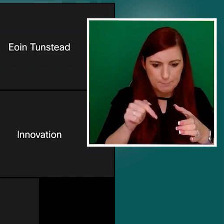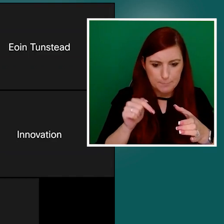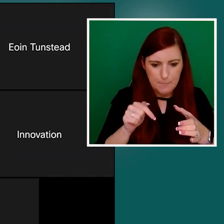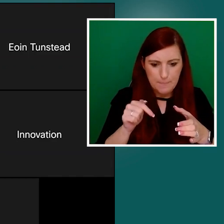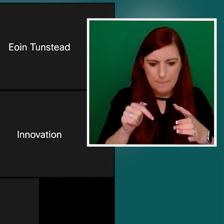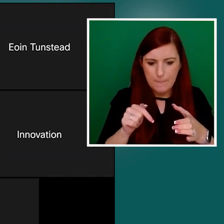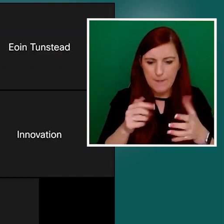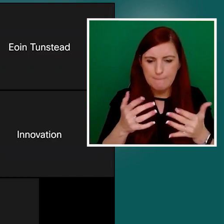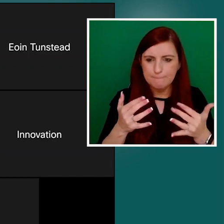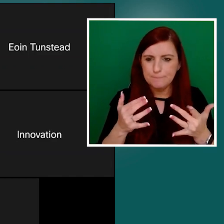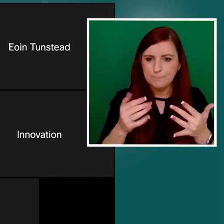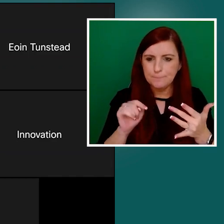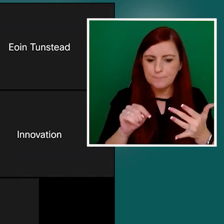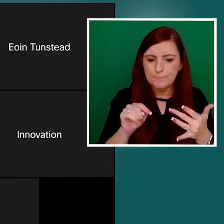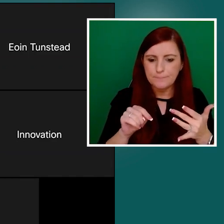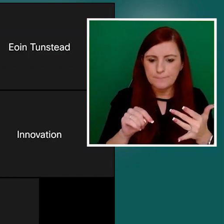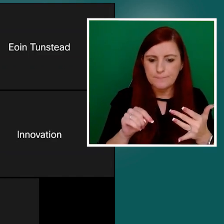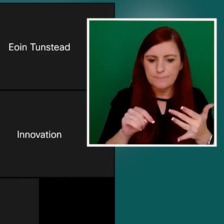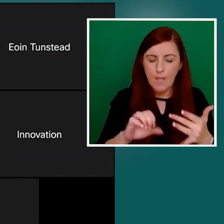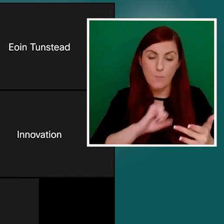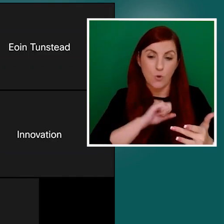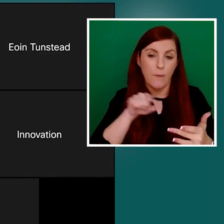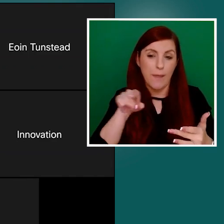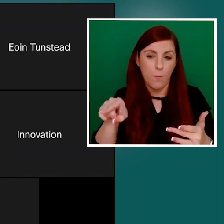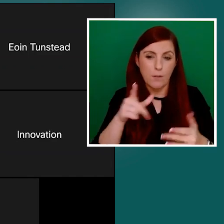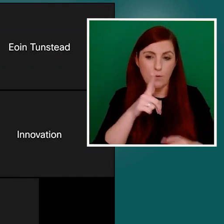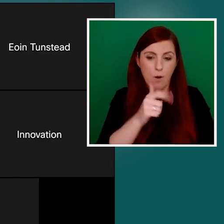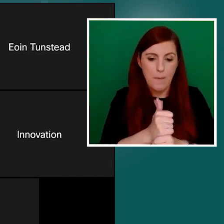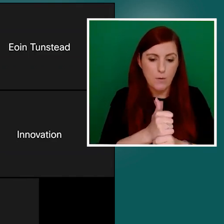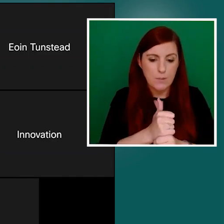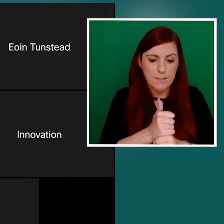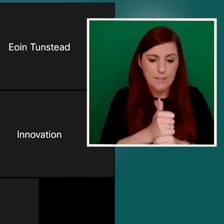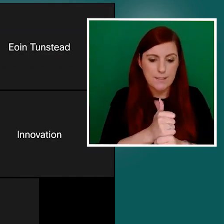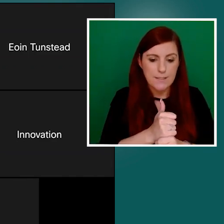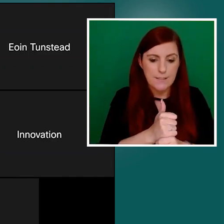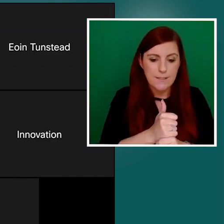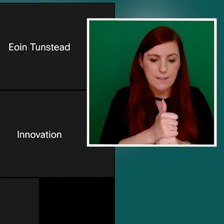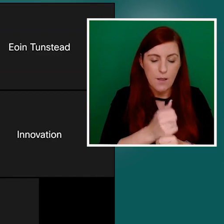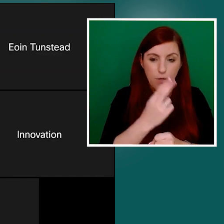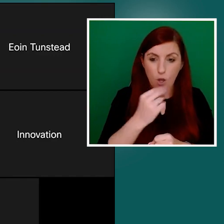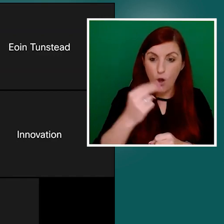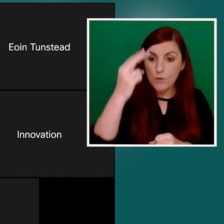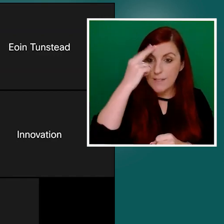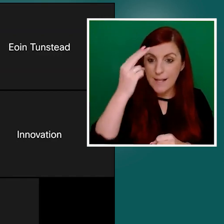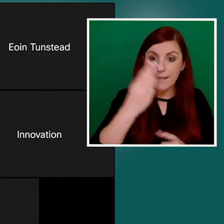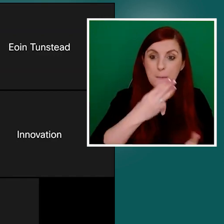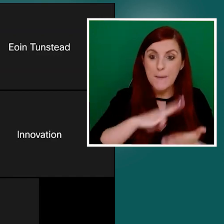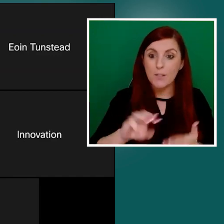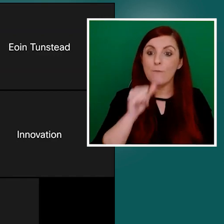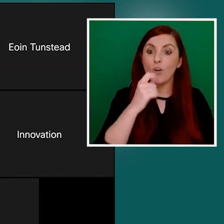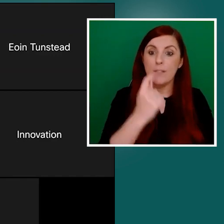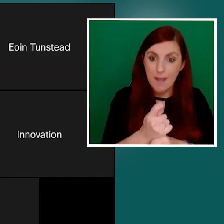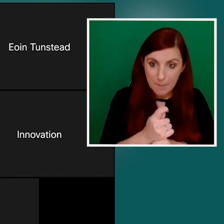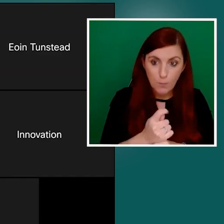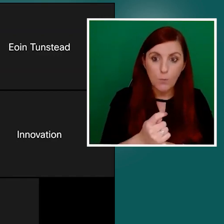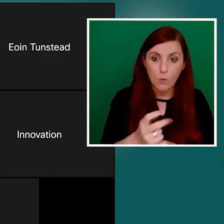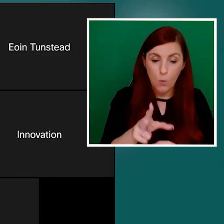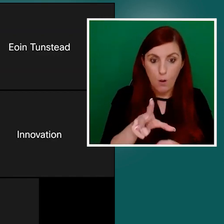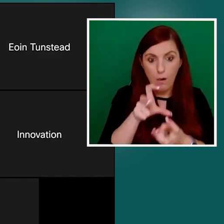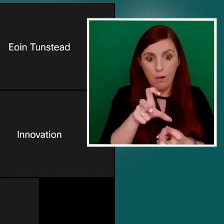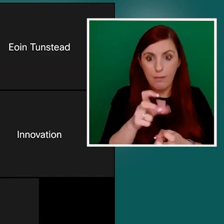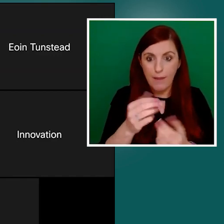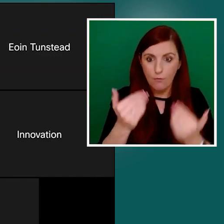I'm sure they'll share about getting the understanding the message the first time. And the information. So it's about